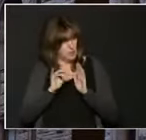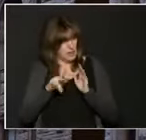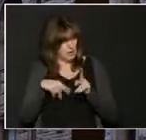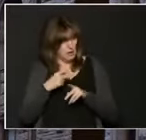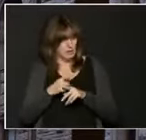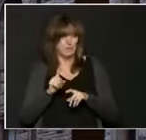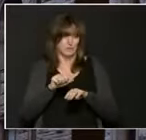protective equipment. coming. Thank